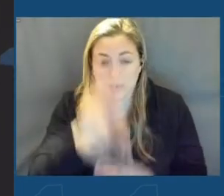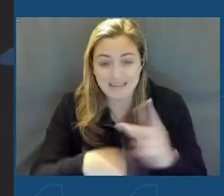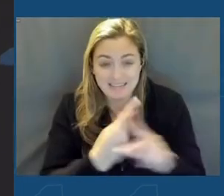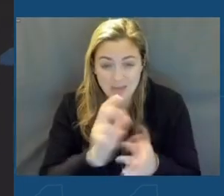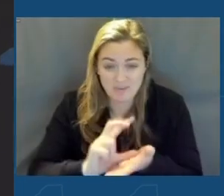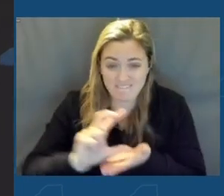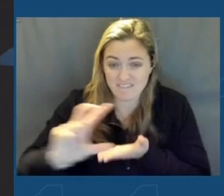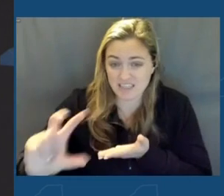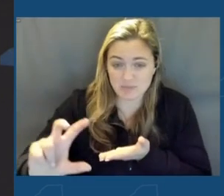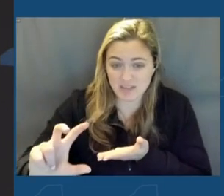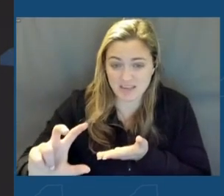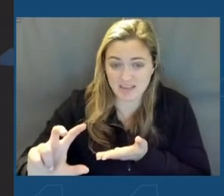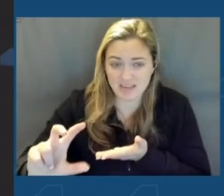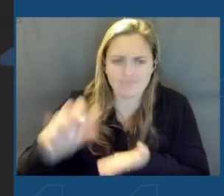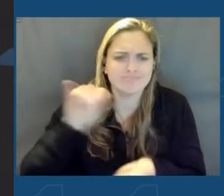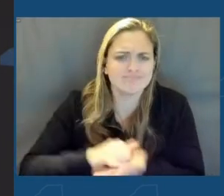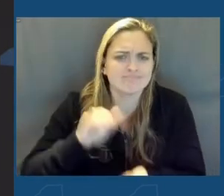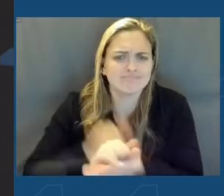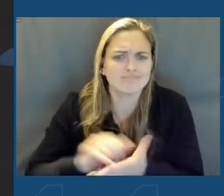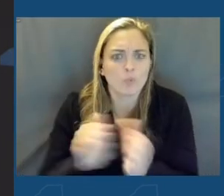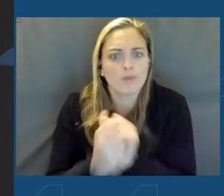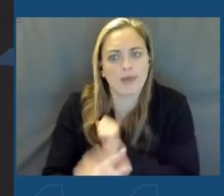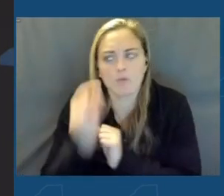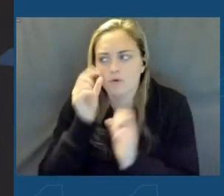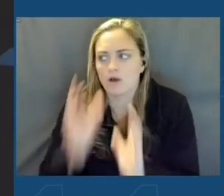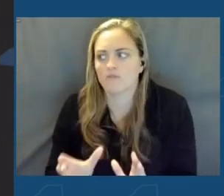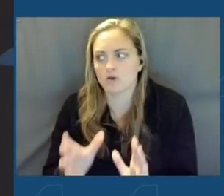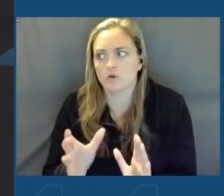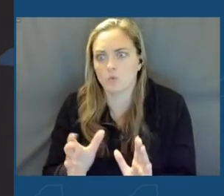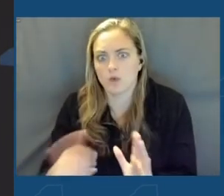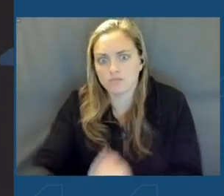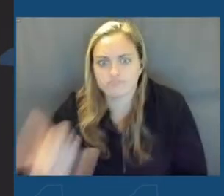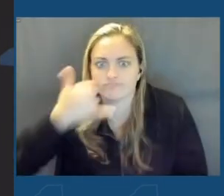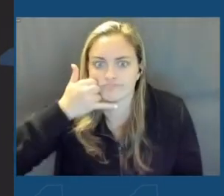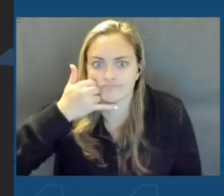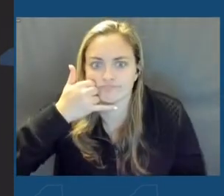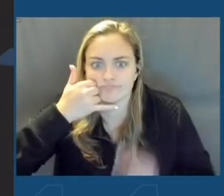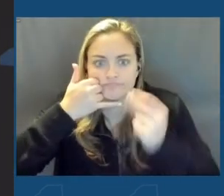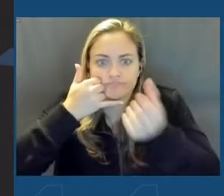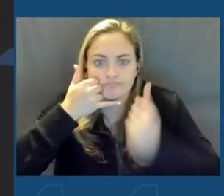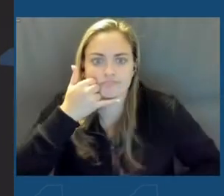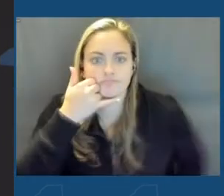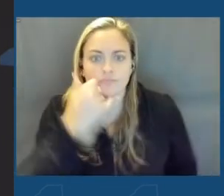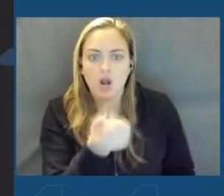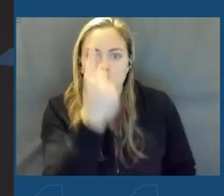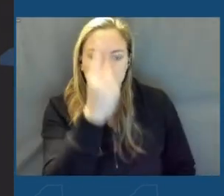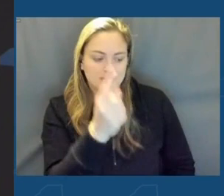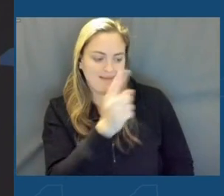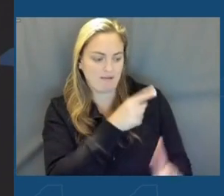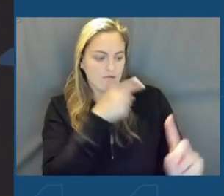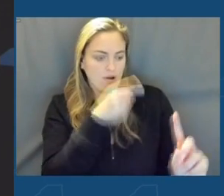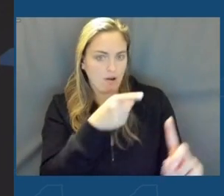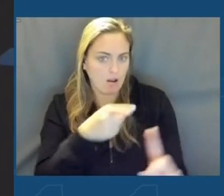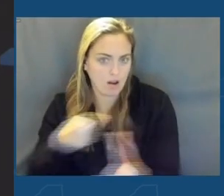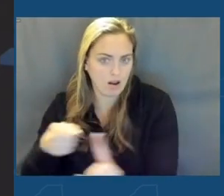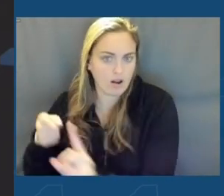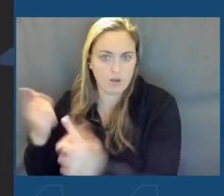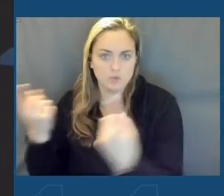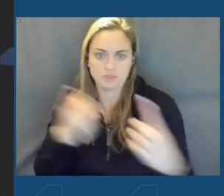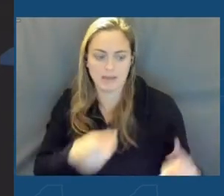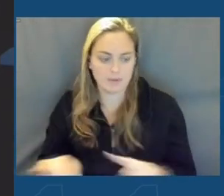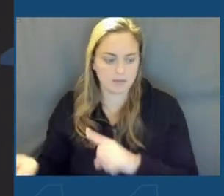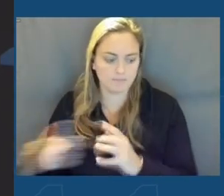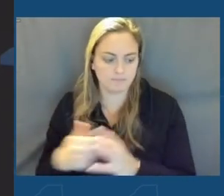investment if you don't have a governor that will literally answer the phone and understand the playing field that we were up against.